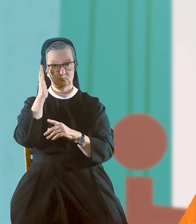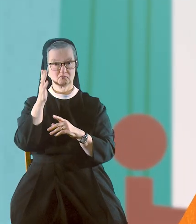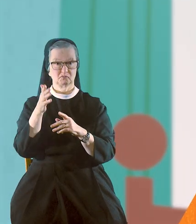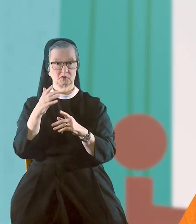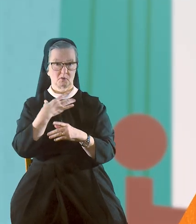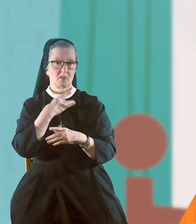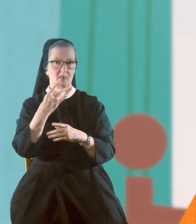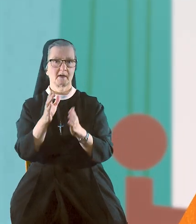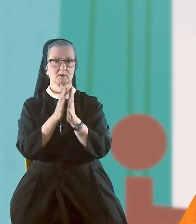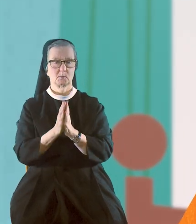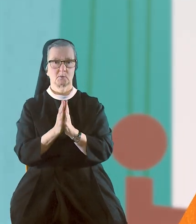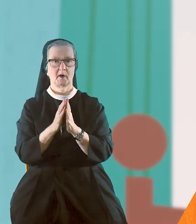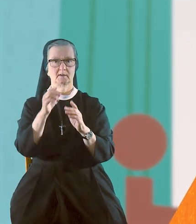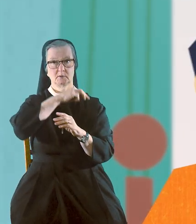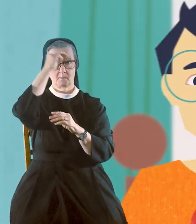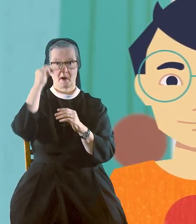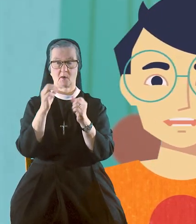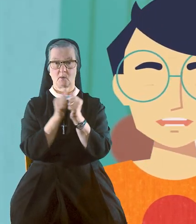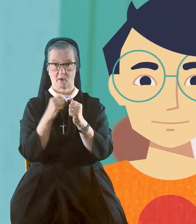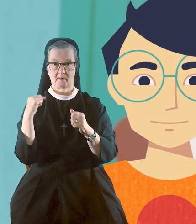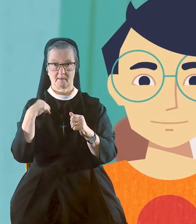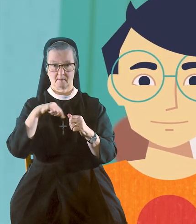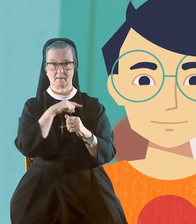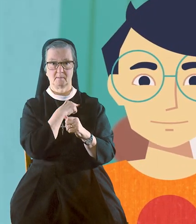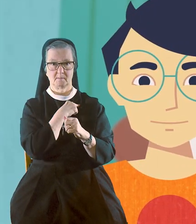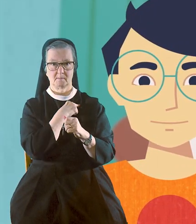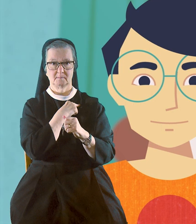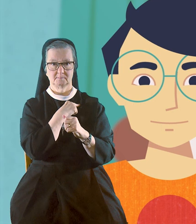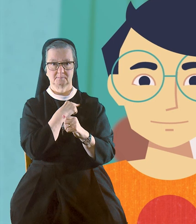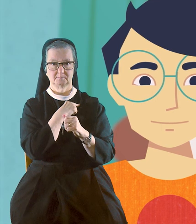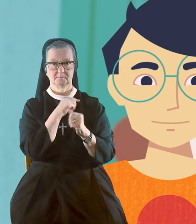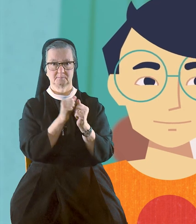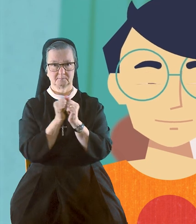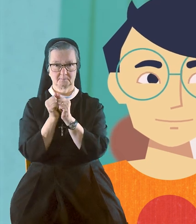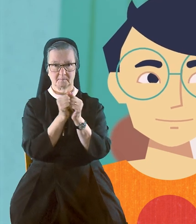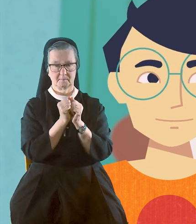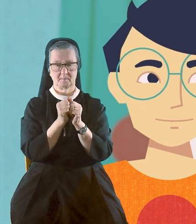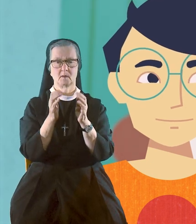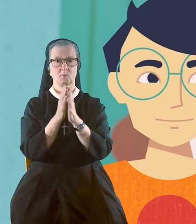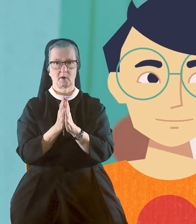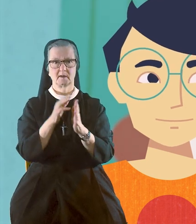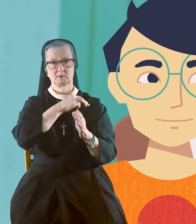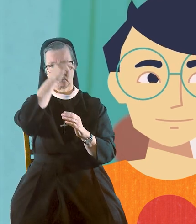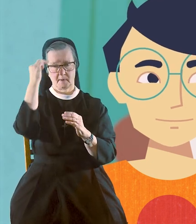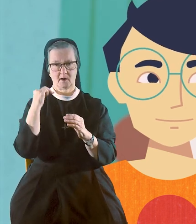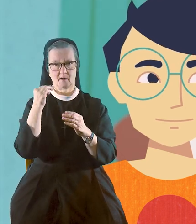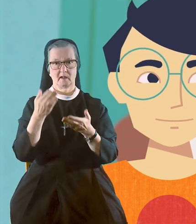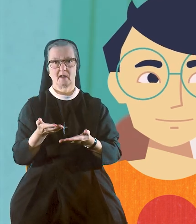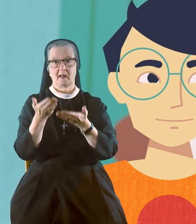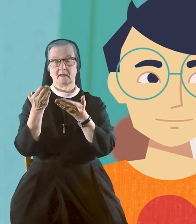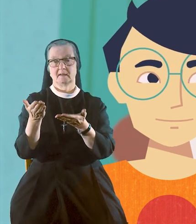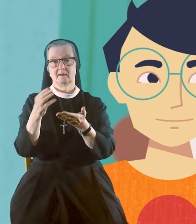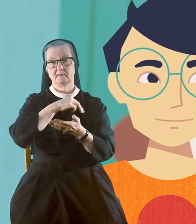Would you like to pray to Mary with me? Let's pray to Mary together. Praying to Mary is